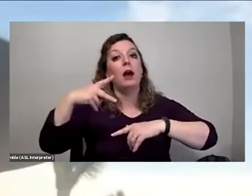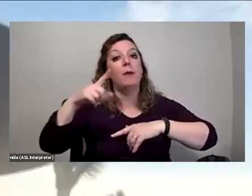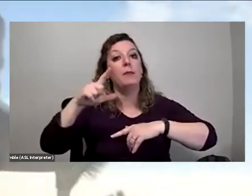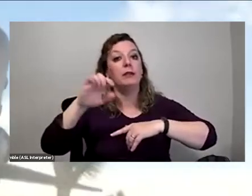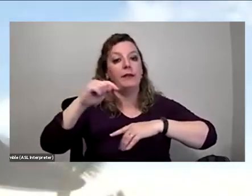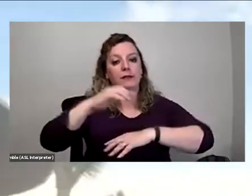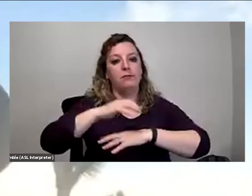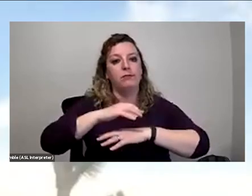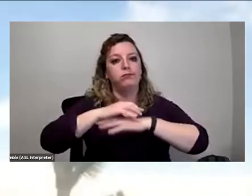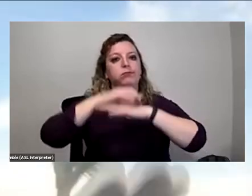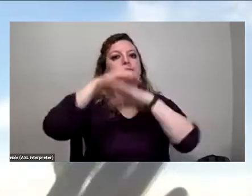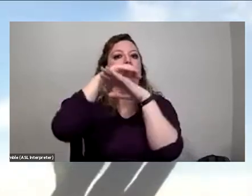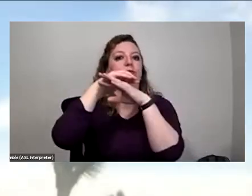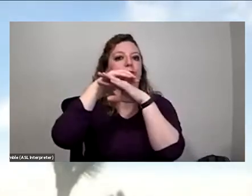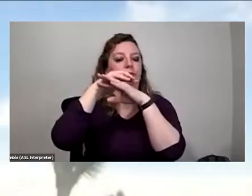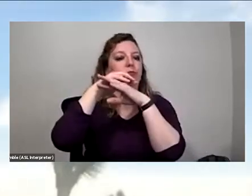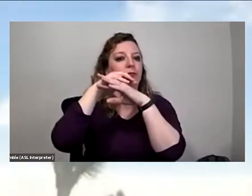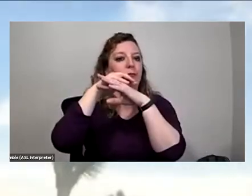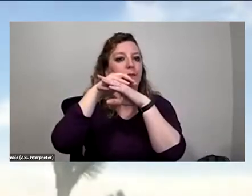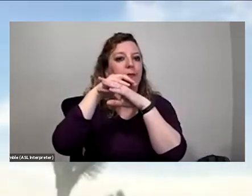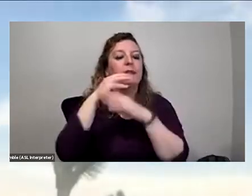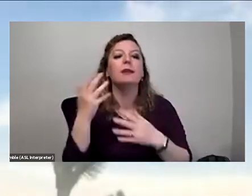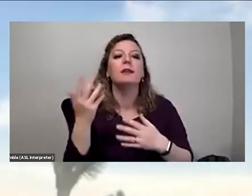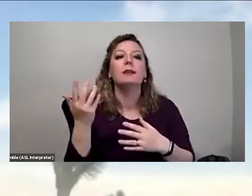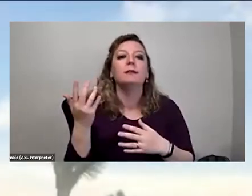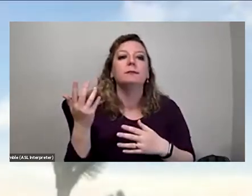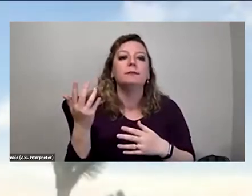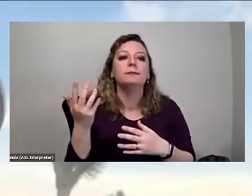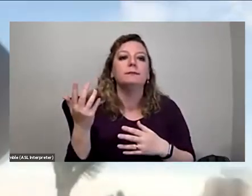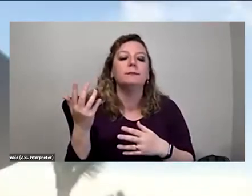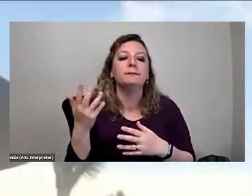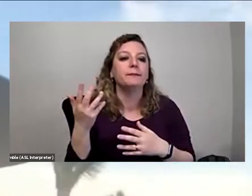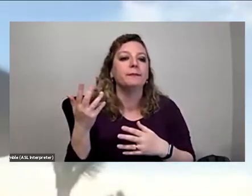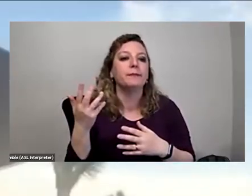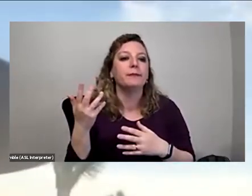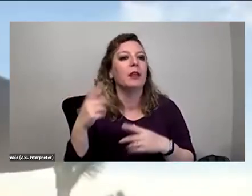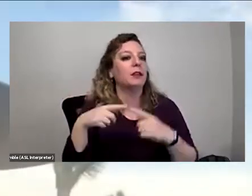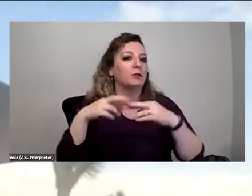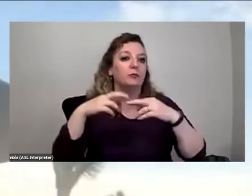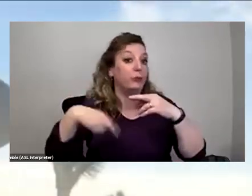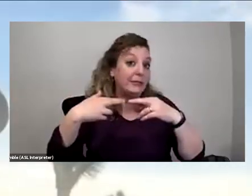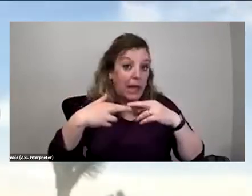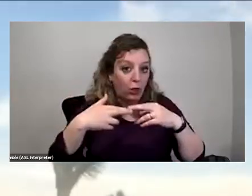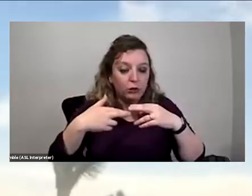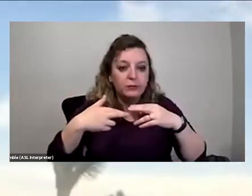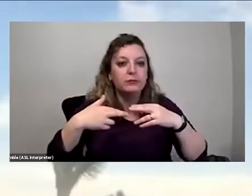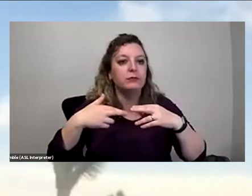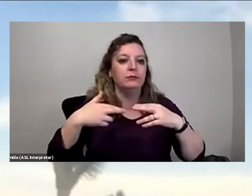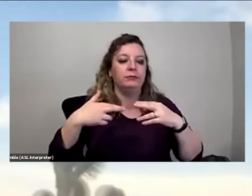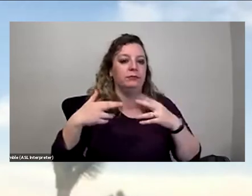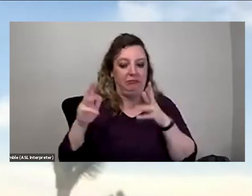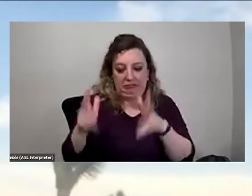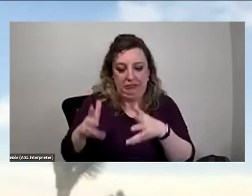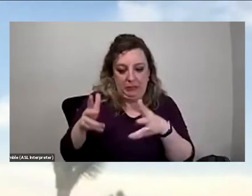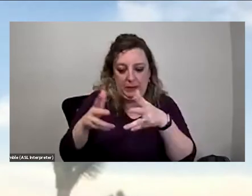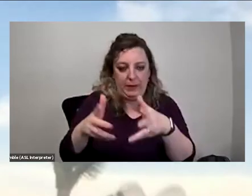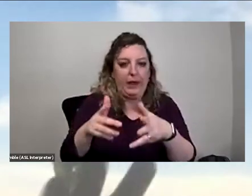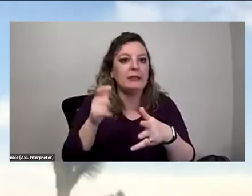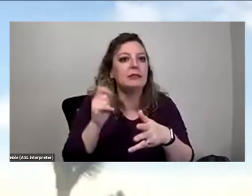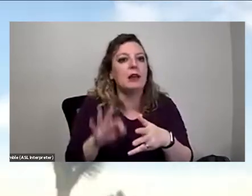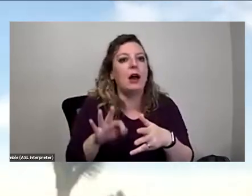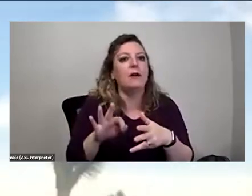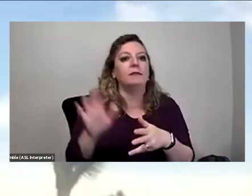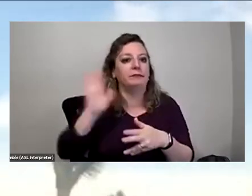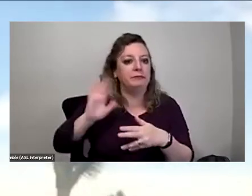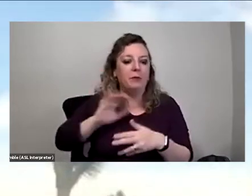where we got those boulders. So they're, they're the, the recycled remains of, uh, a continental plate